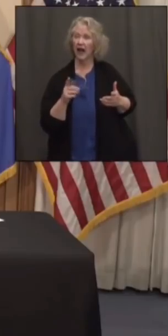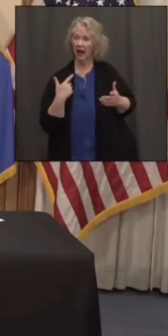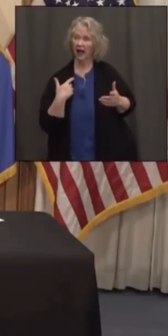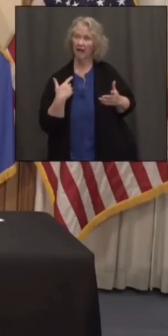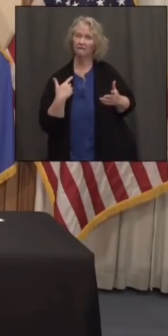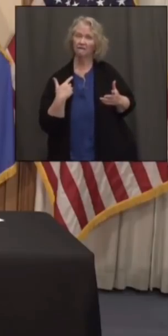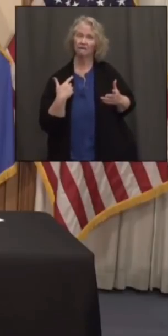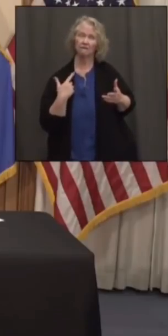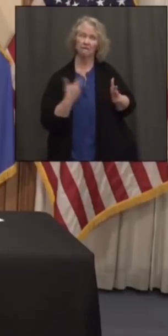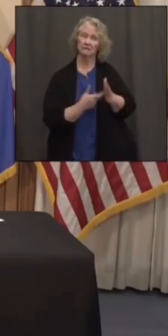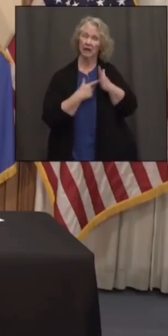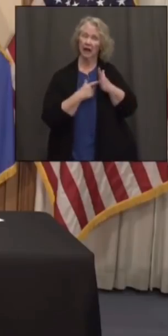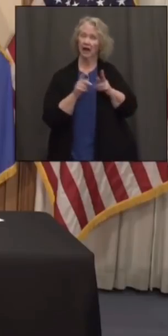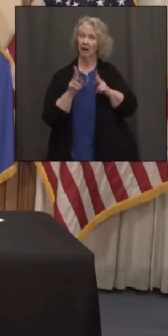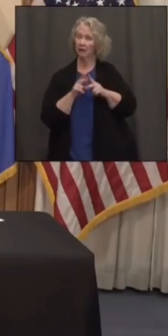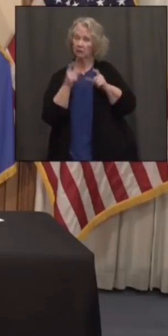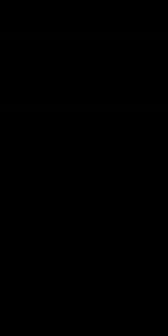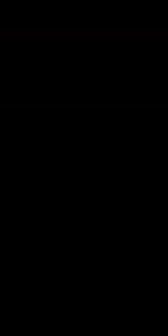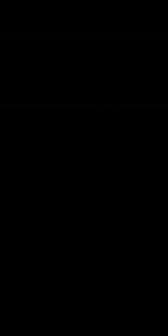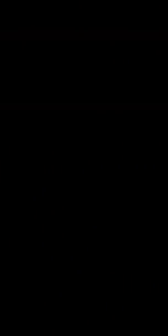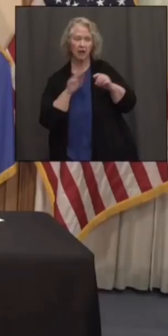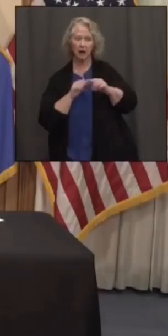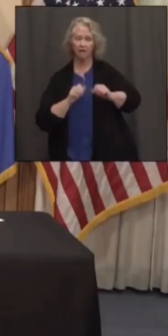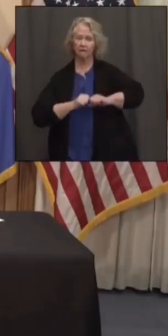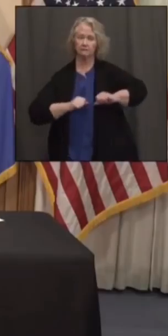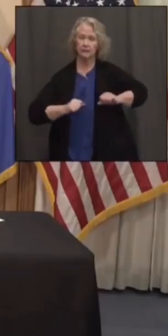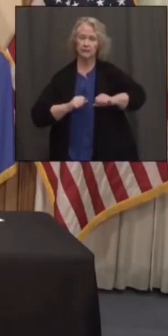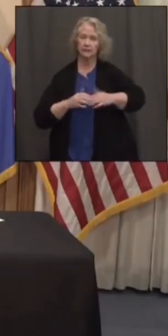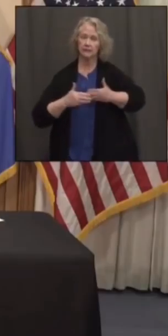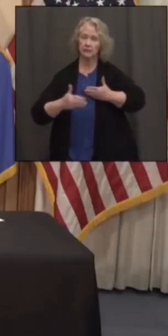mask policies in place because this is a...